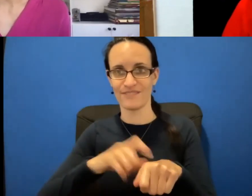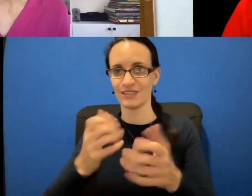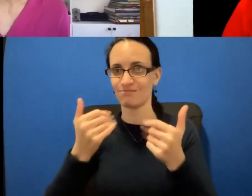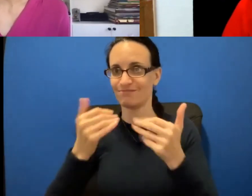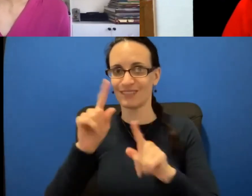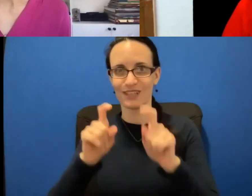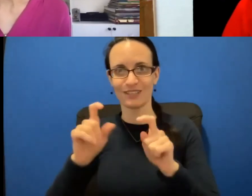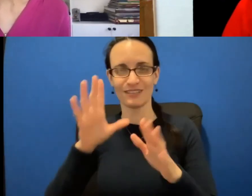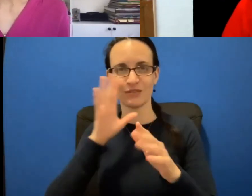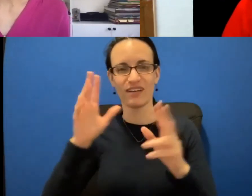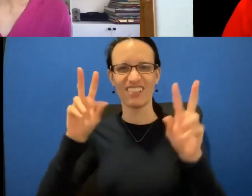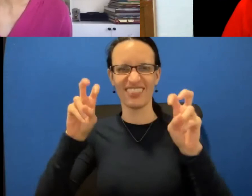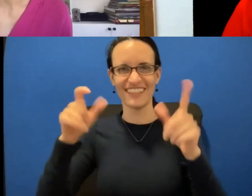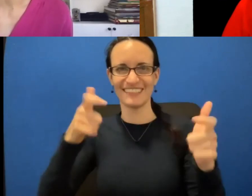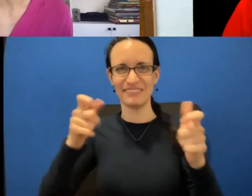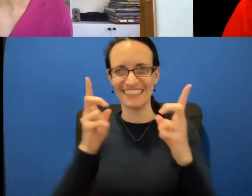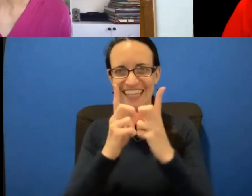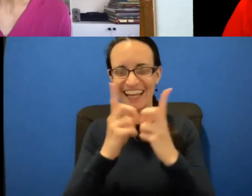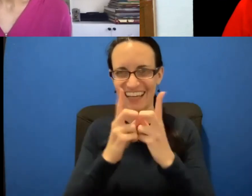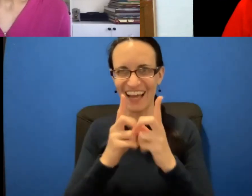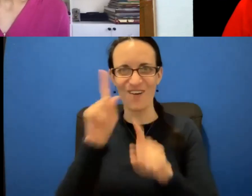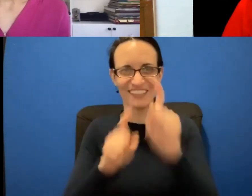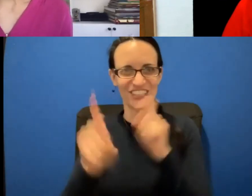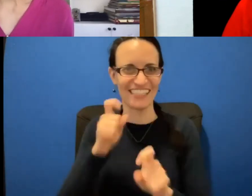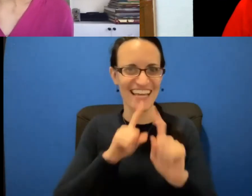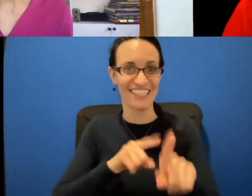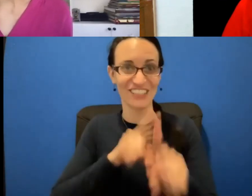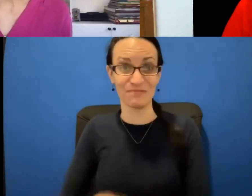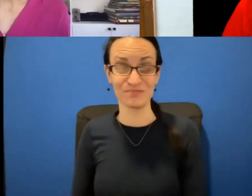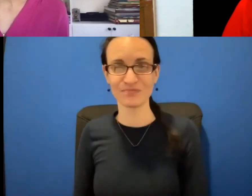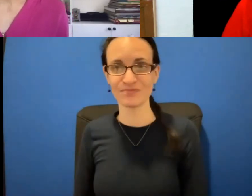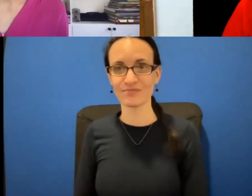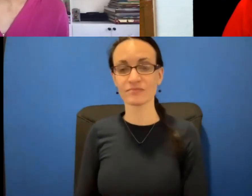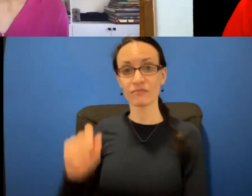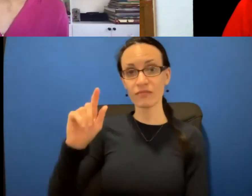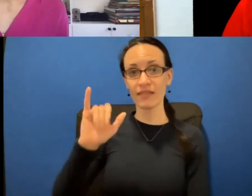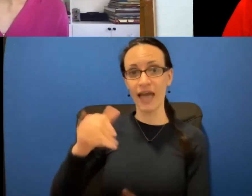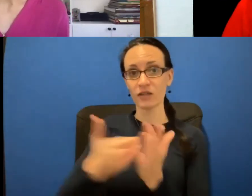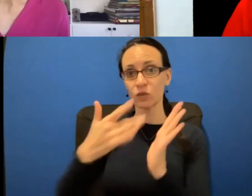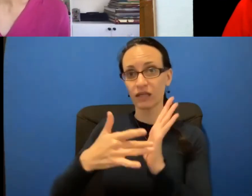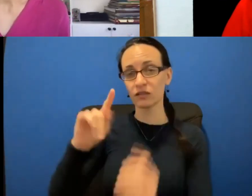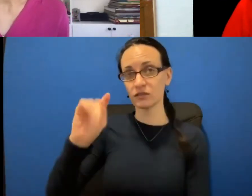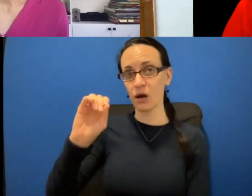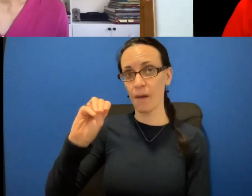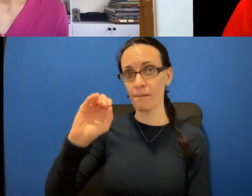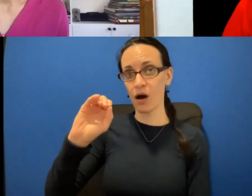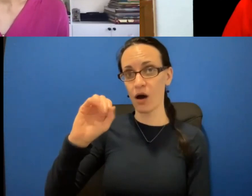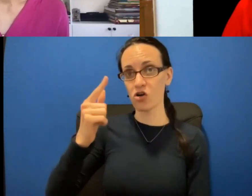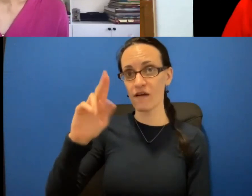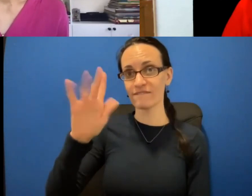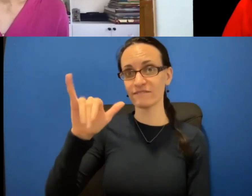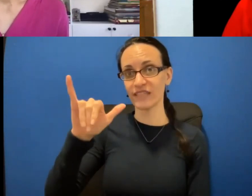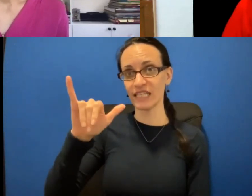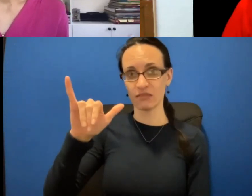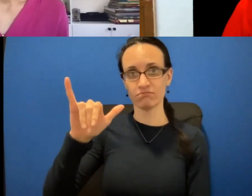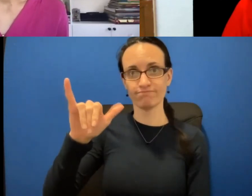We'll do a speed dating breast cancer question session. Is thermography a reliable form of screening? Excellent question. The